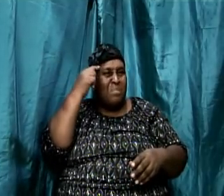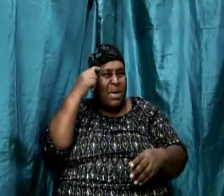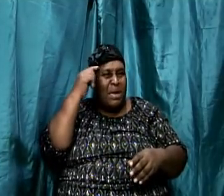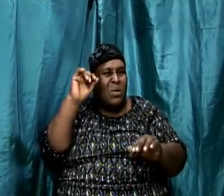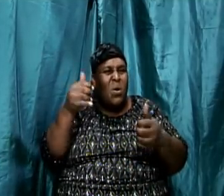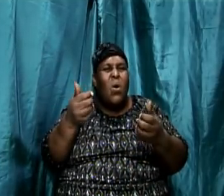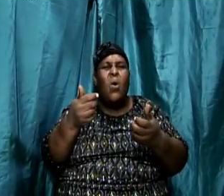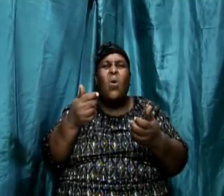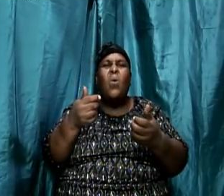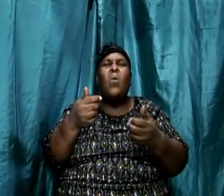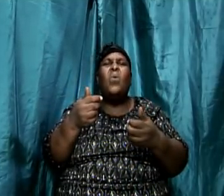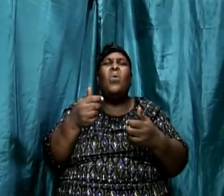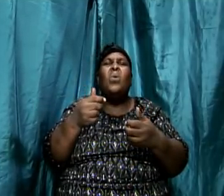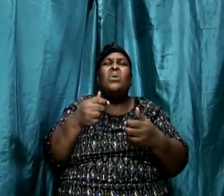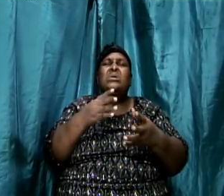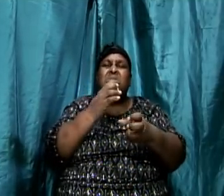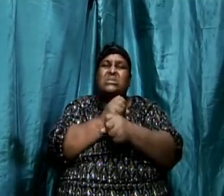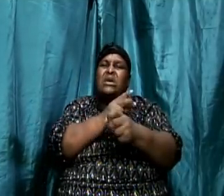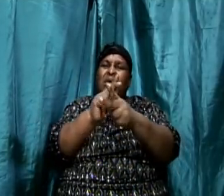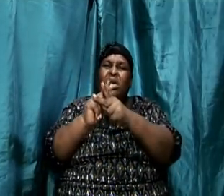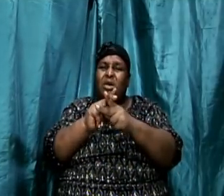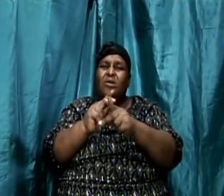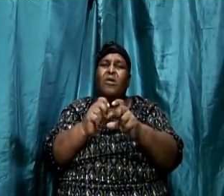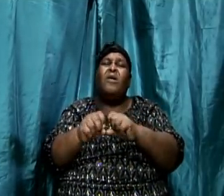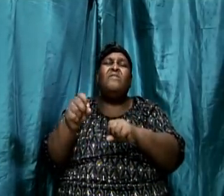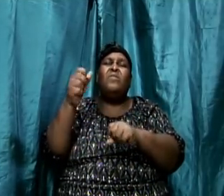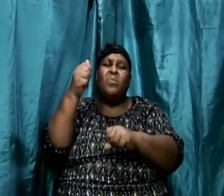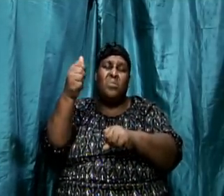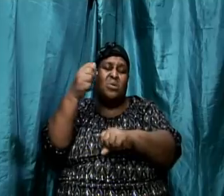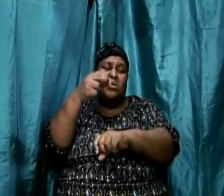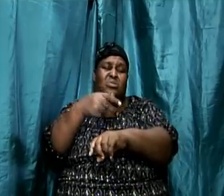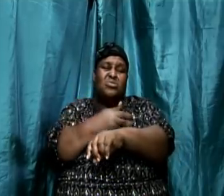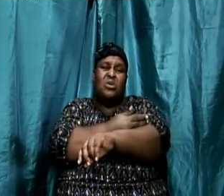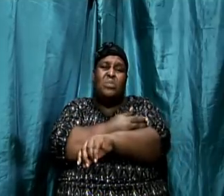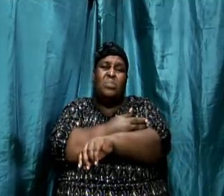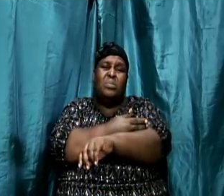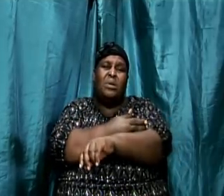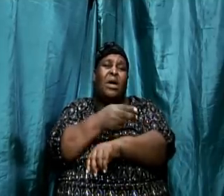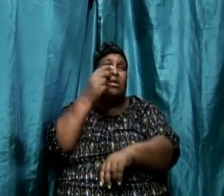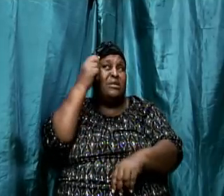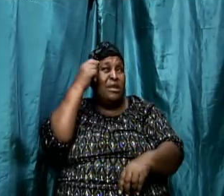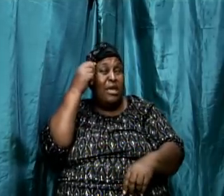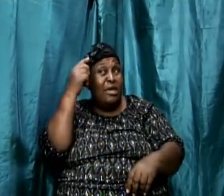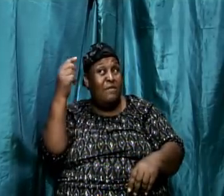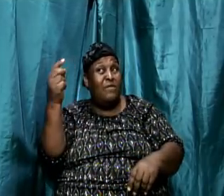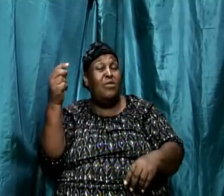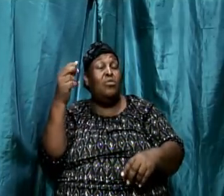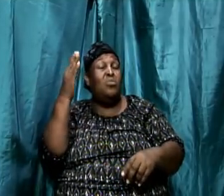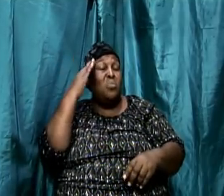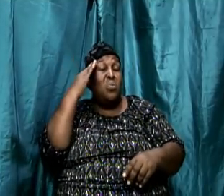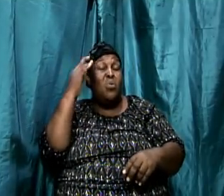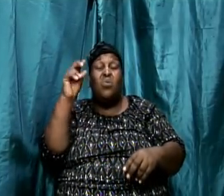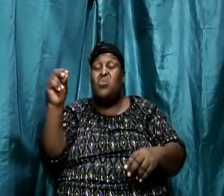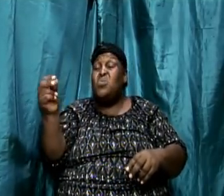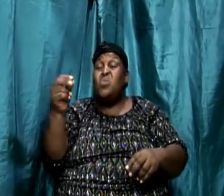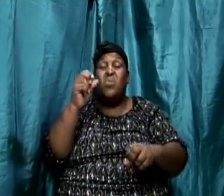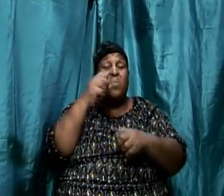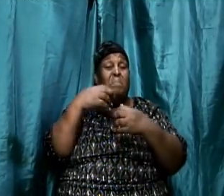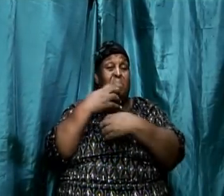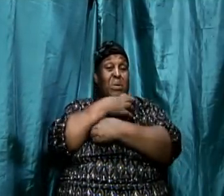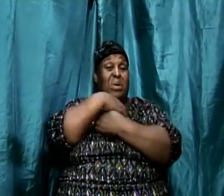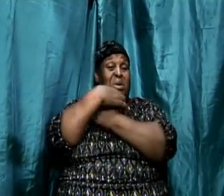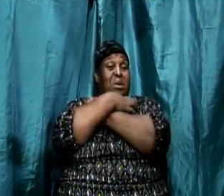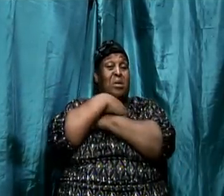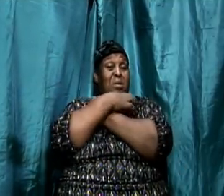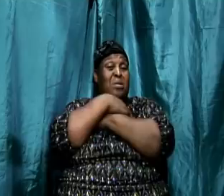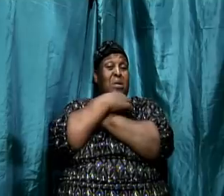sheep and therefore he looked at his very life and he knew that no bear could have come and taken a sheep from him. Not at all. He